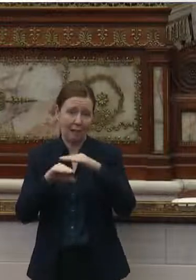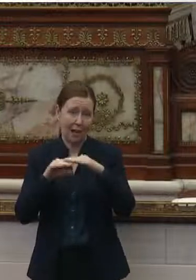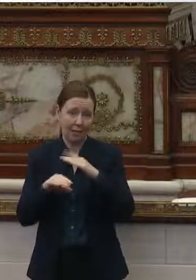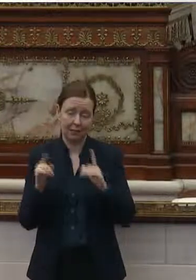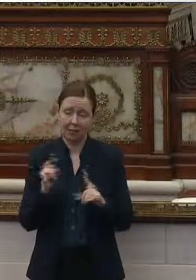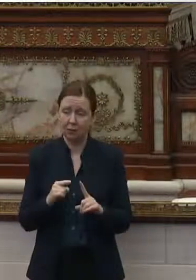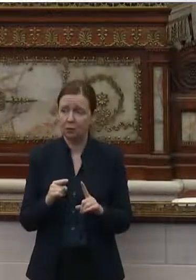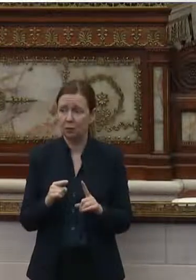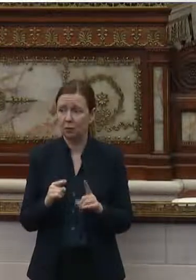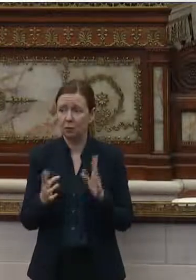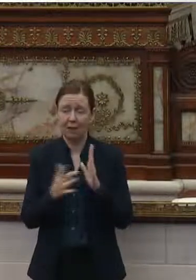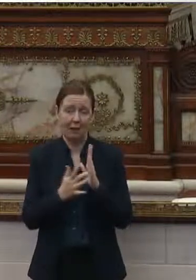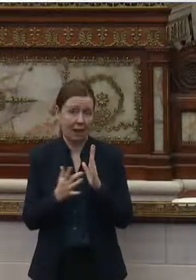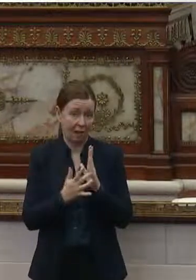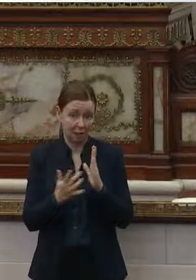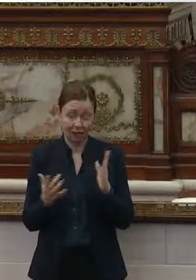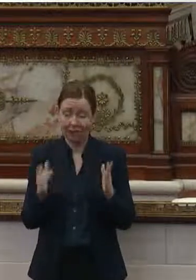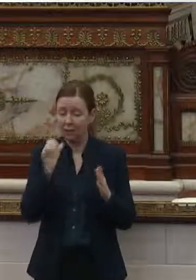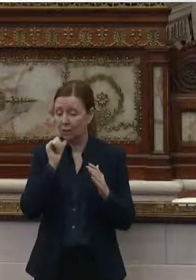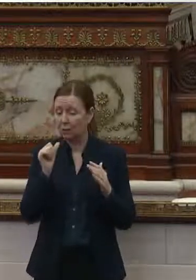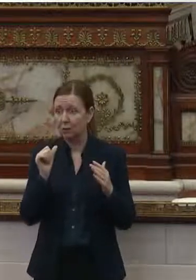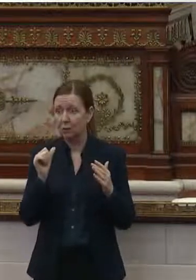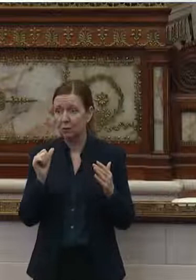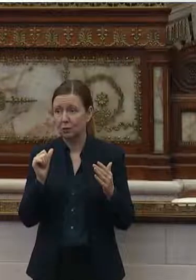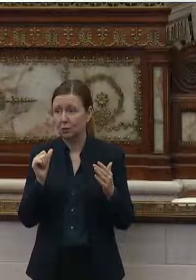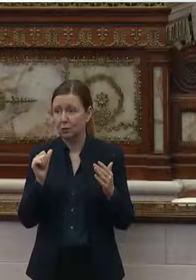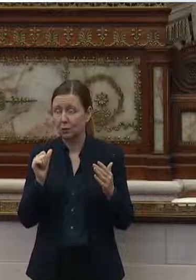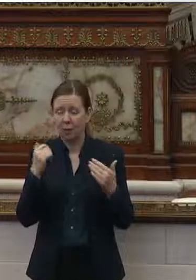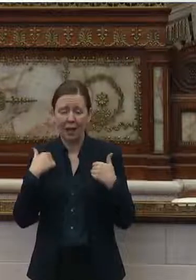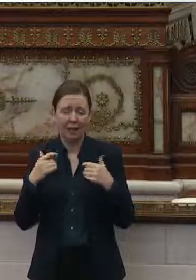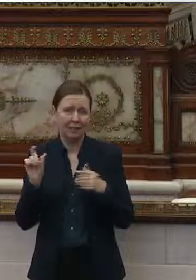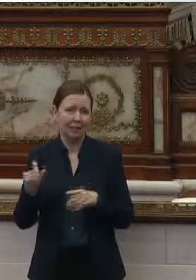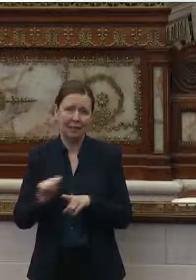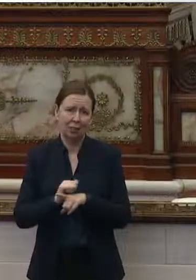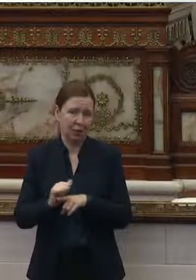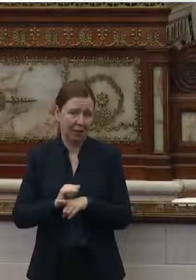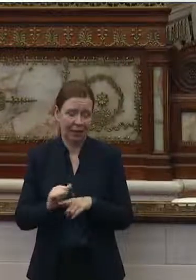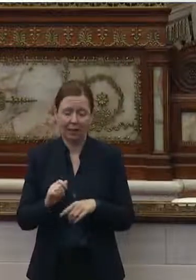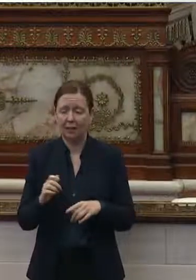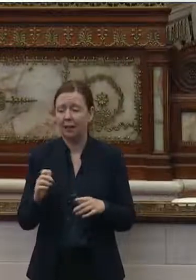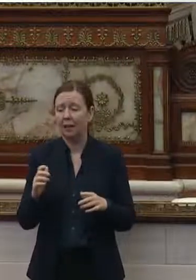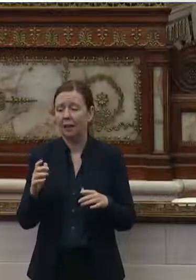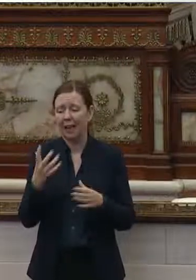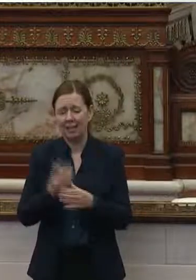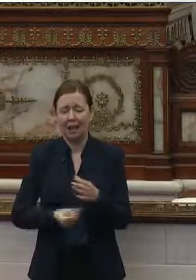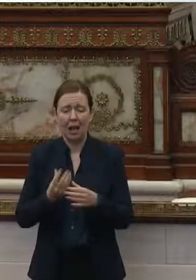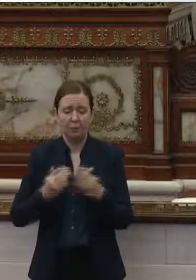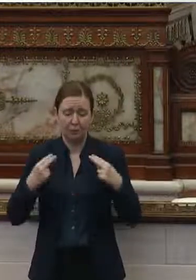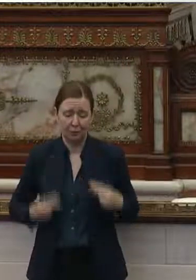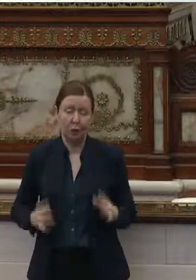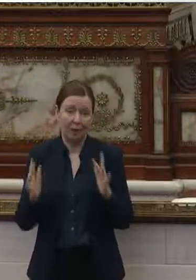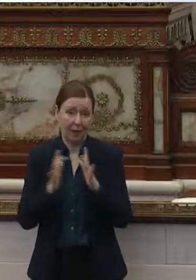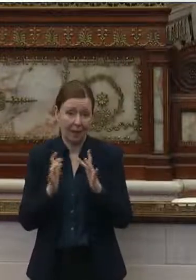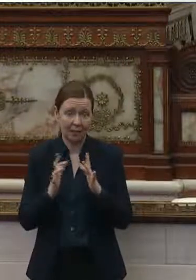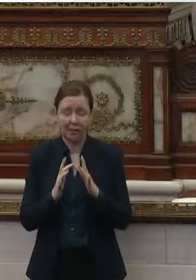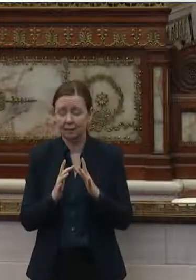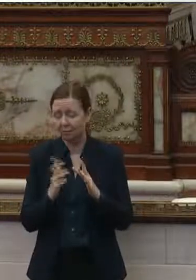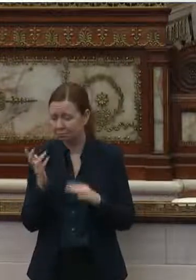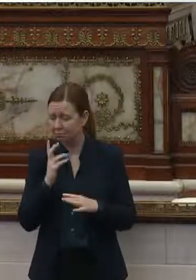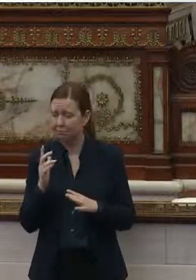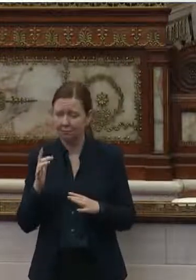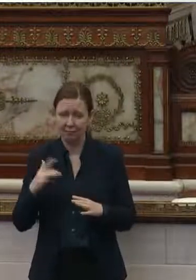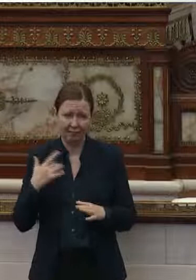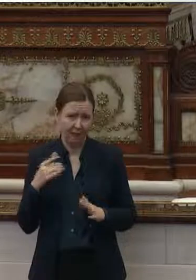technology, don't have the needed training. And also the absence of human contact is keenly